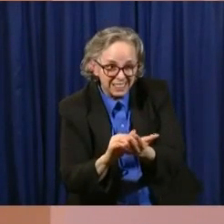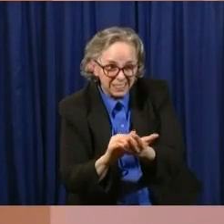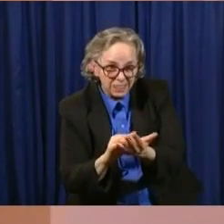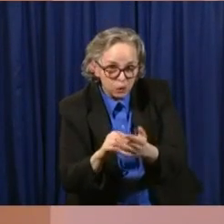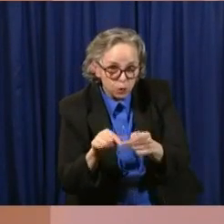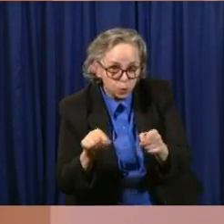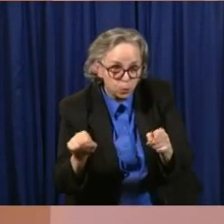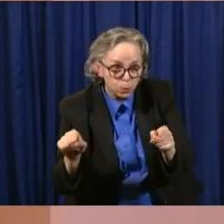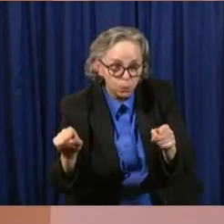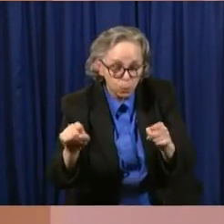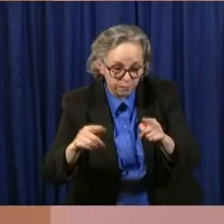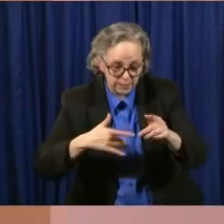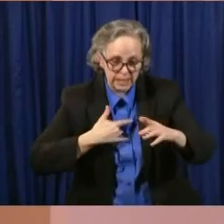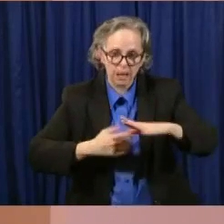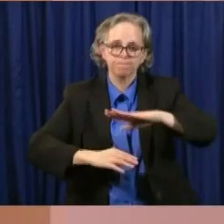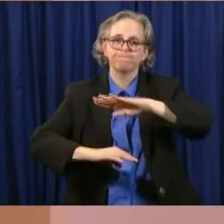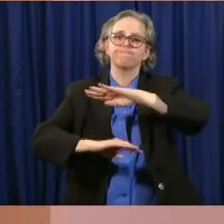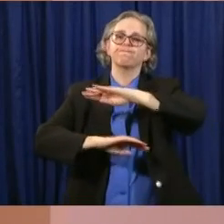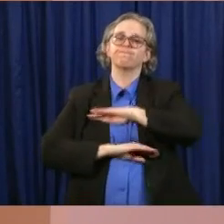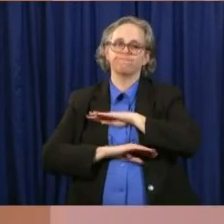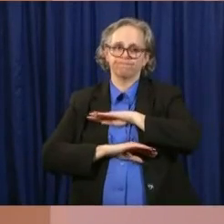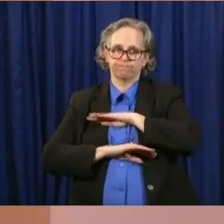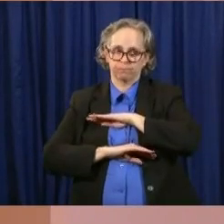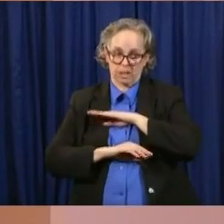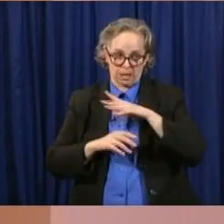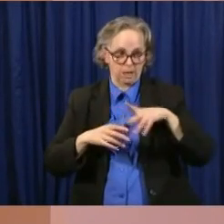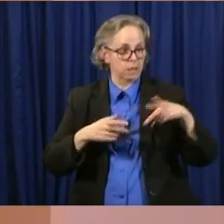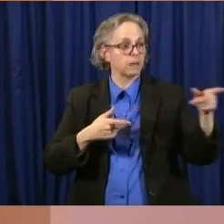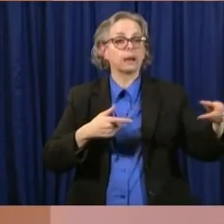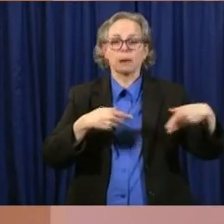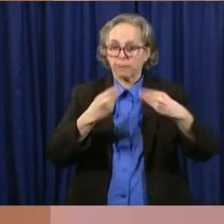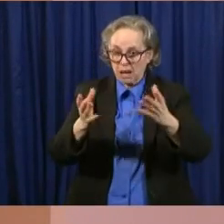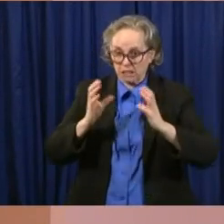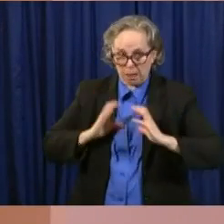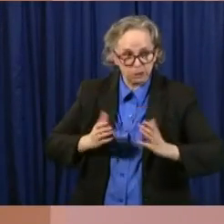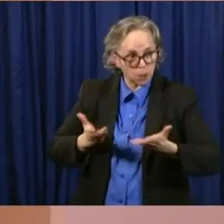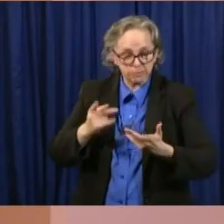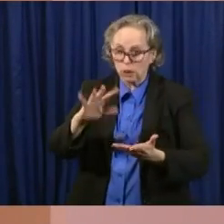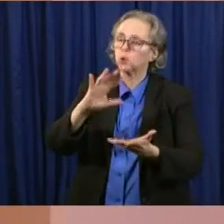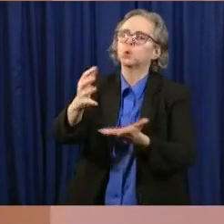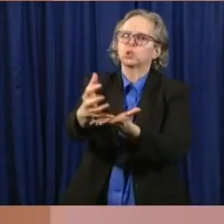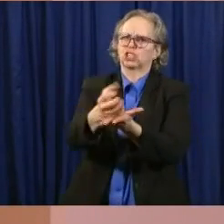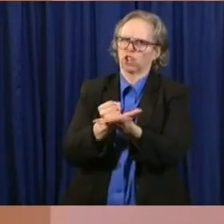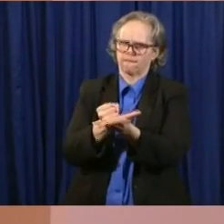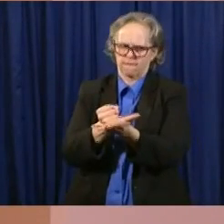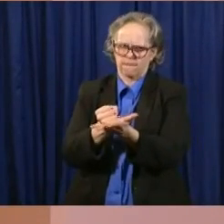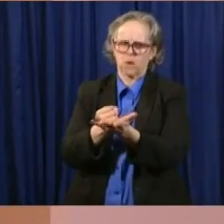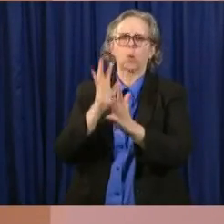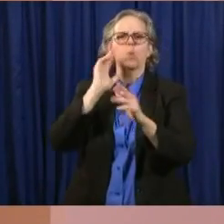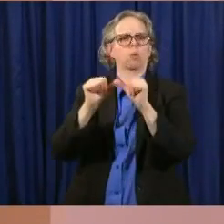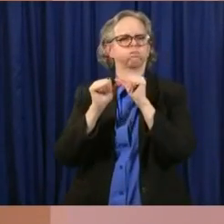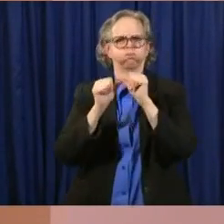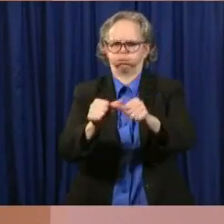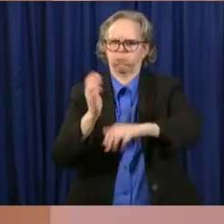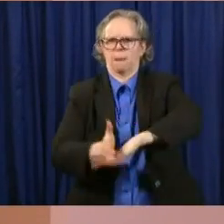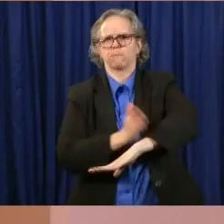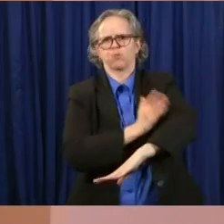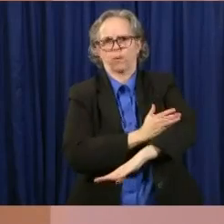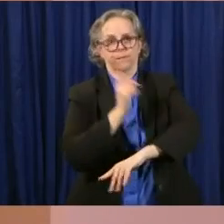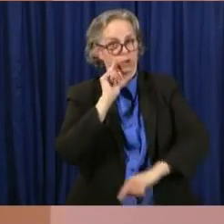that people deserve, uh, they will continue to make those improvements. Uh, additionally,